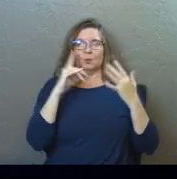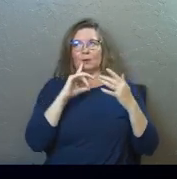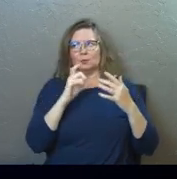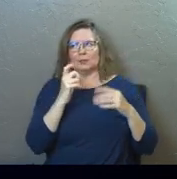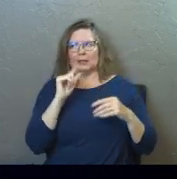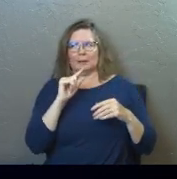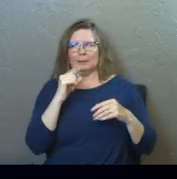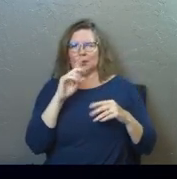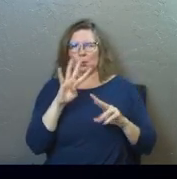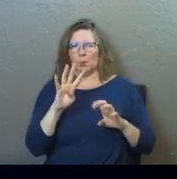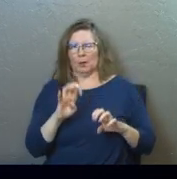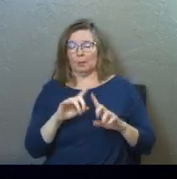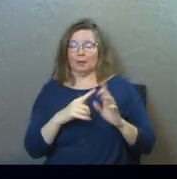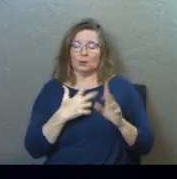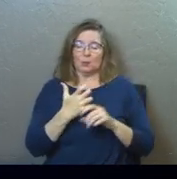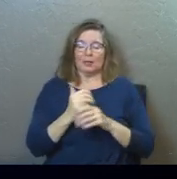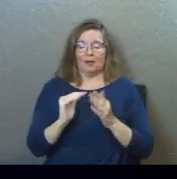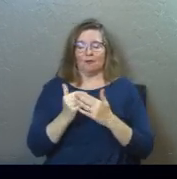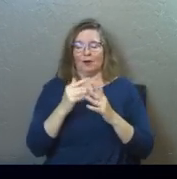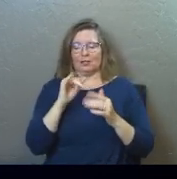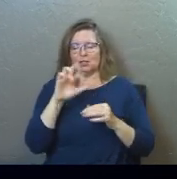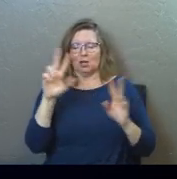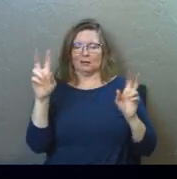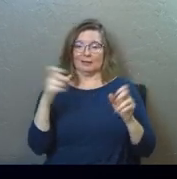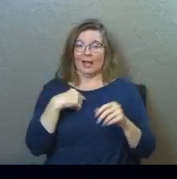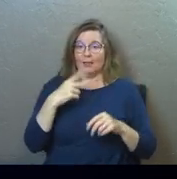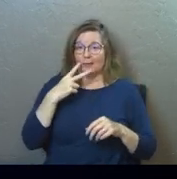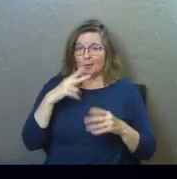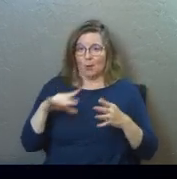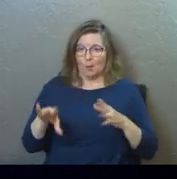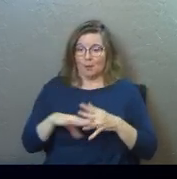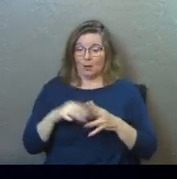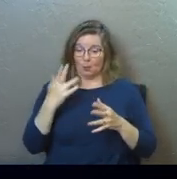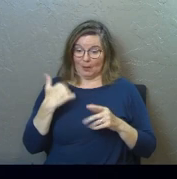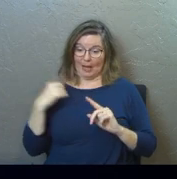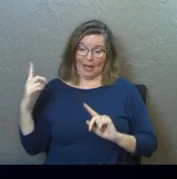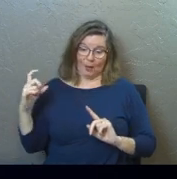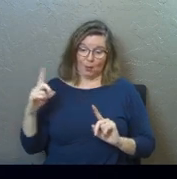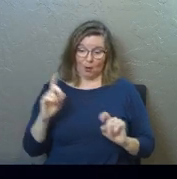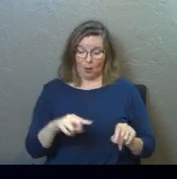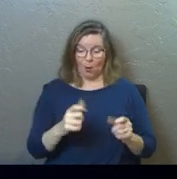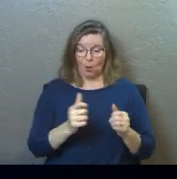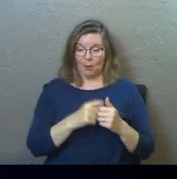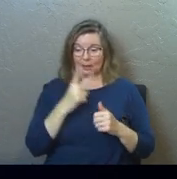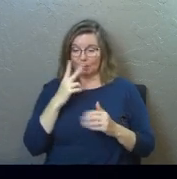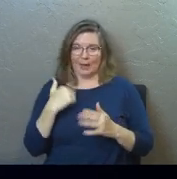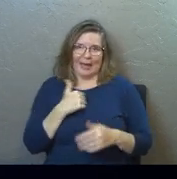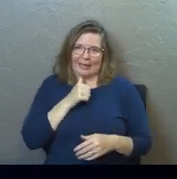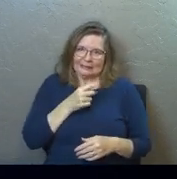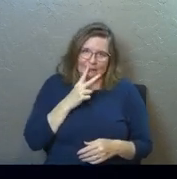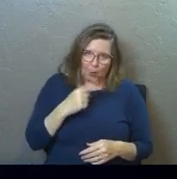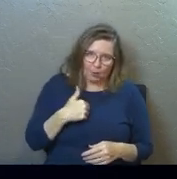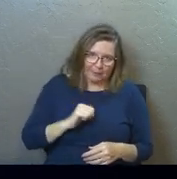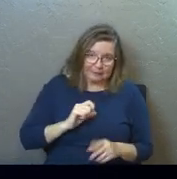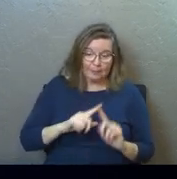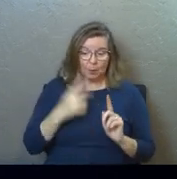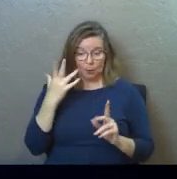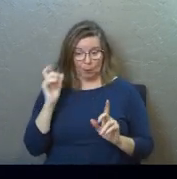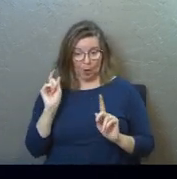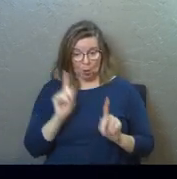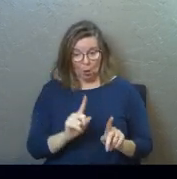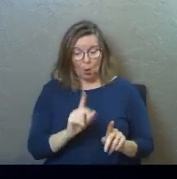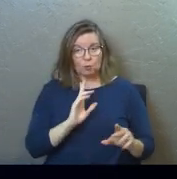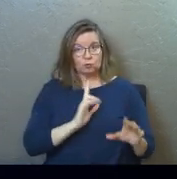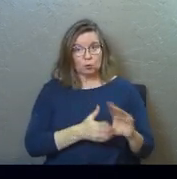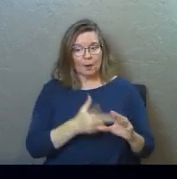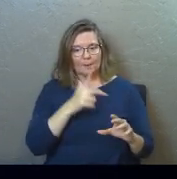you know, which is a little bit questionable, but you would get fresh air at the smoke break, and the reason I always wanted to go with the smokers, I didn't smoke myself, but the reason I